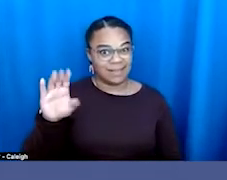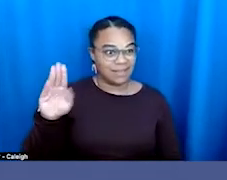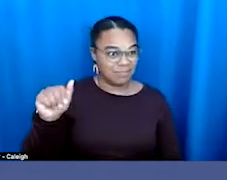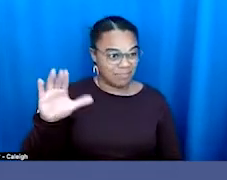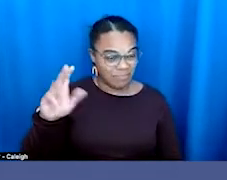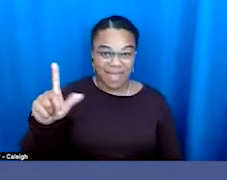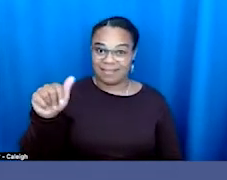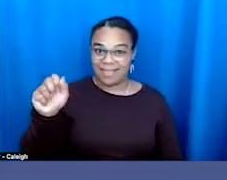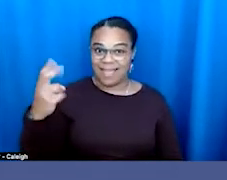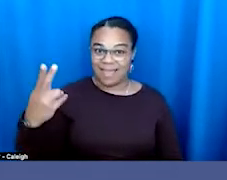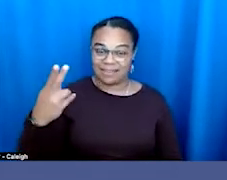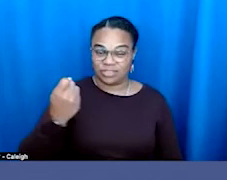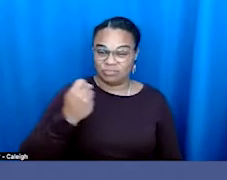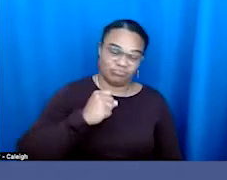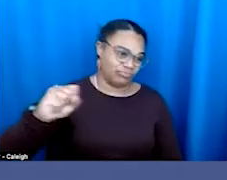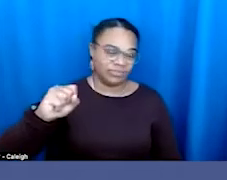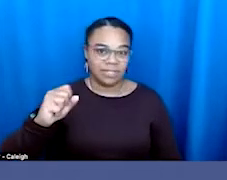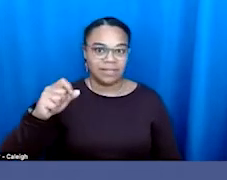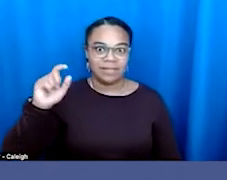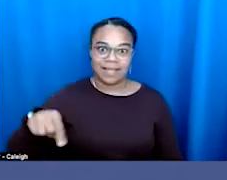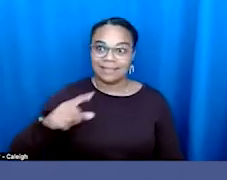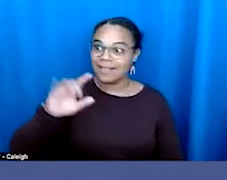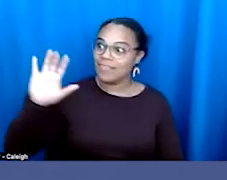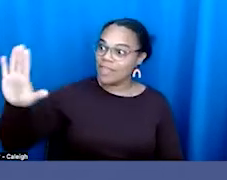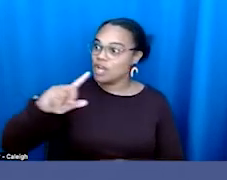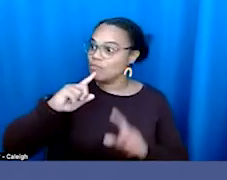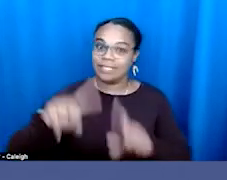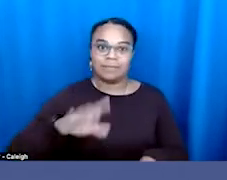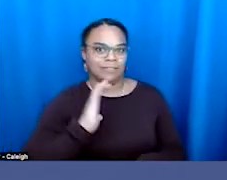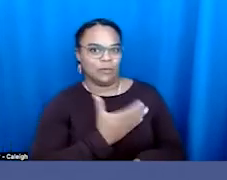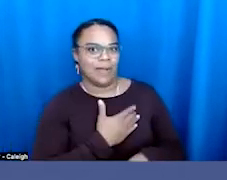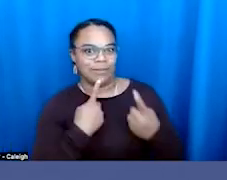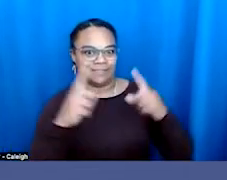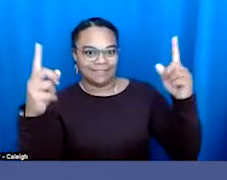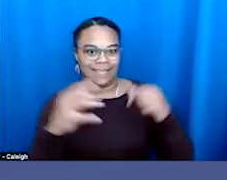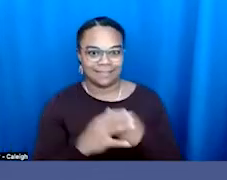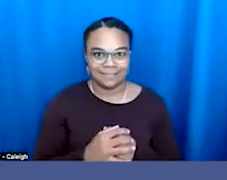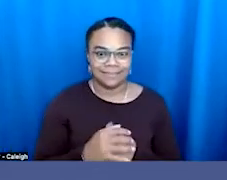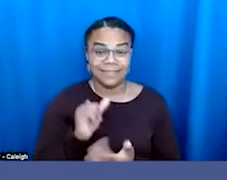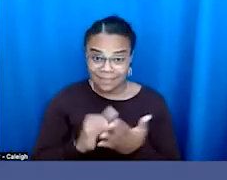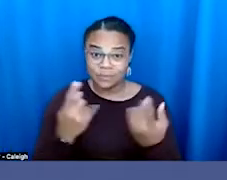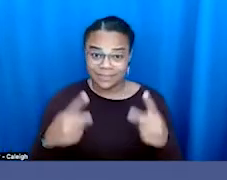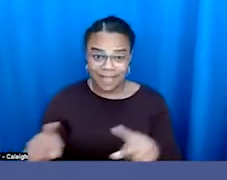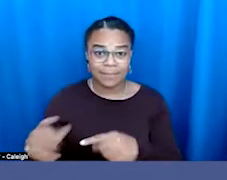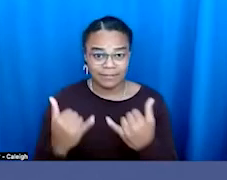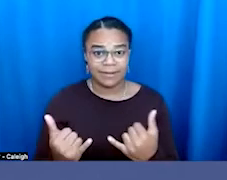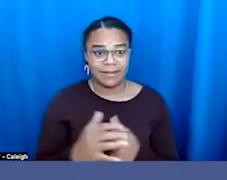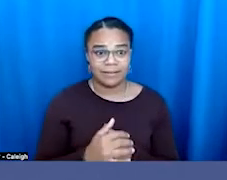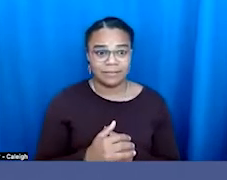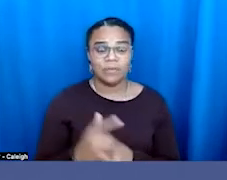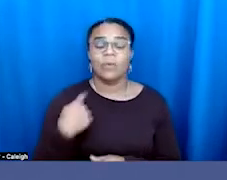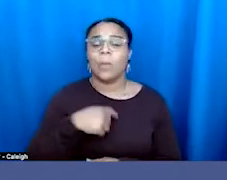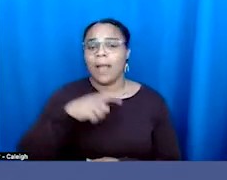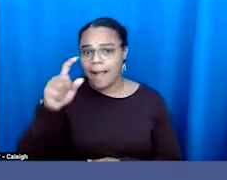in response to success, right? That is what is happening right now, which means we've got to keep doing what we